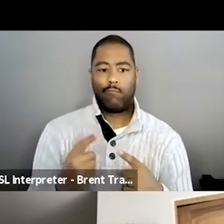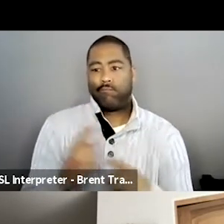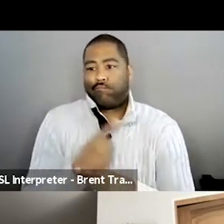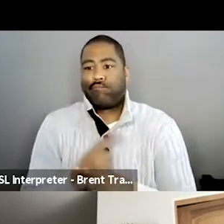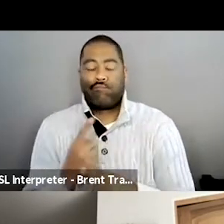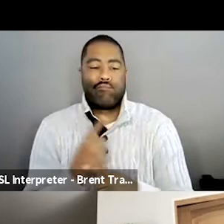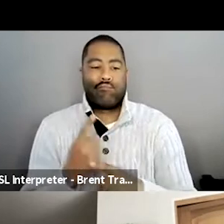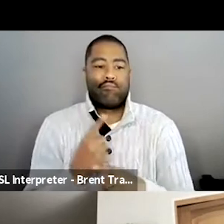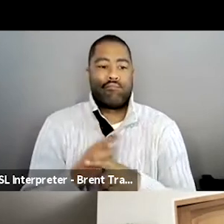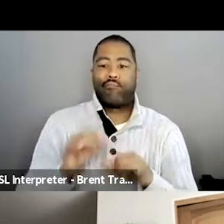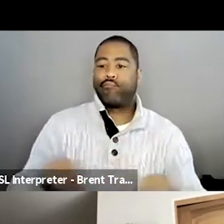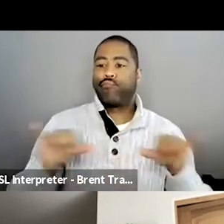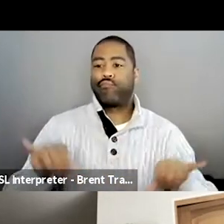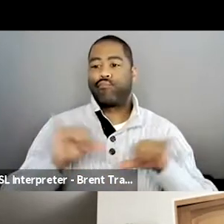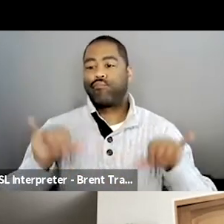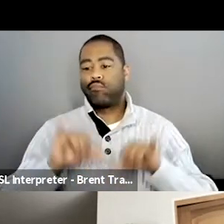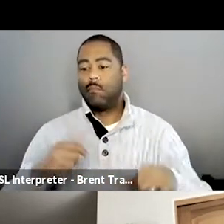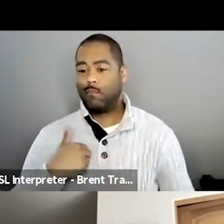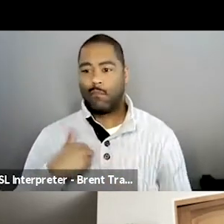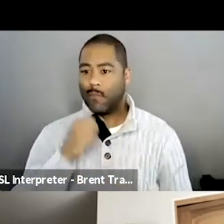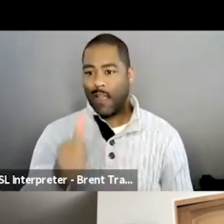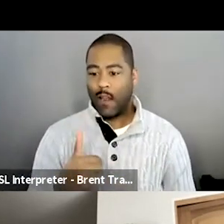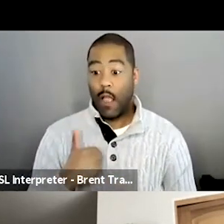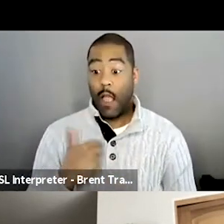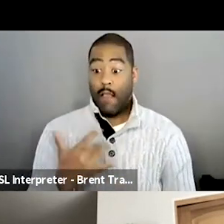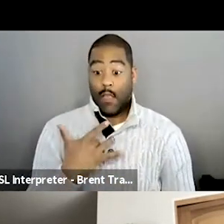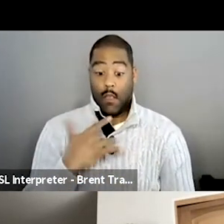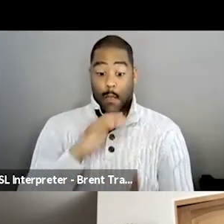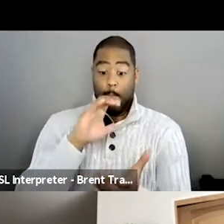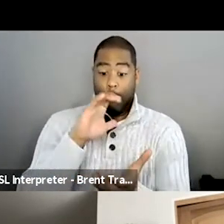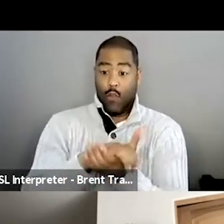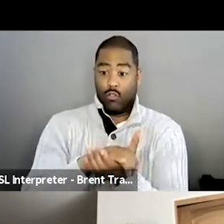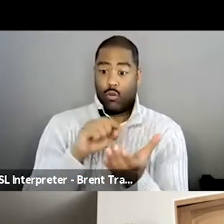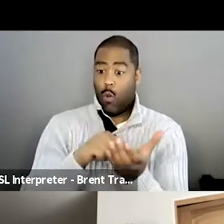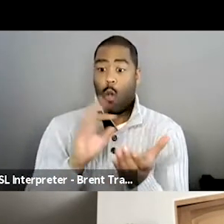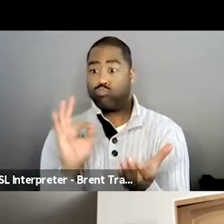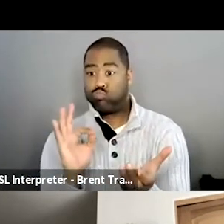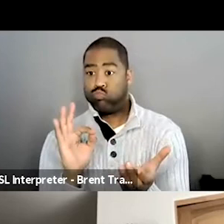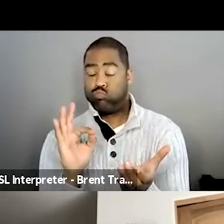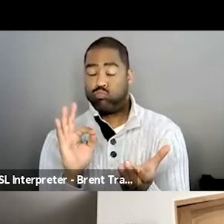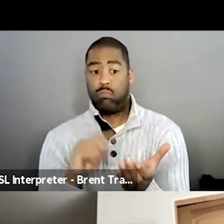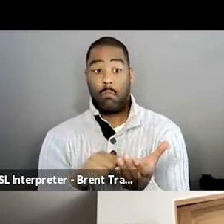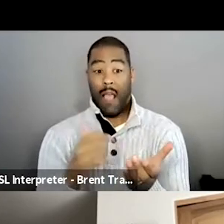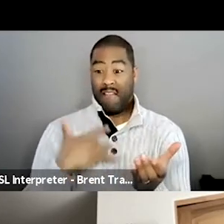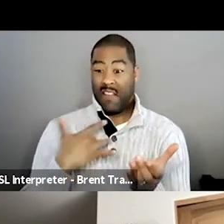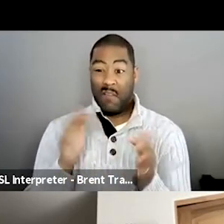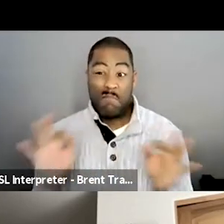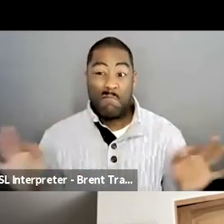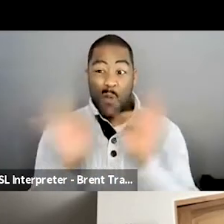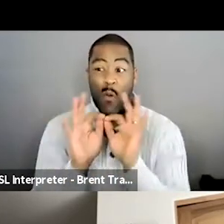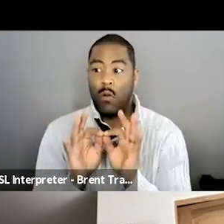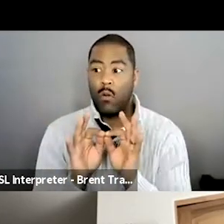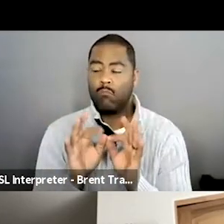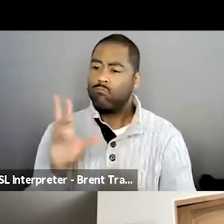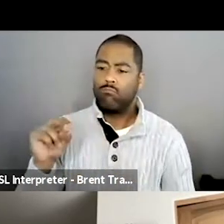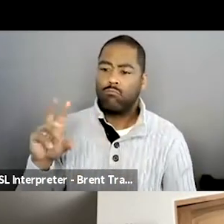not something that I require to have to fulfill my life. Um, if I get married, great. If I don't great too, it